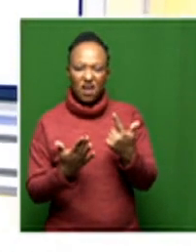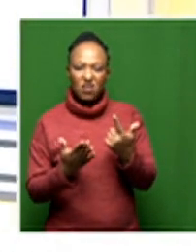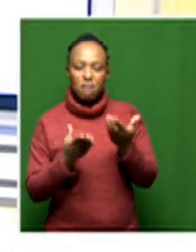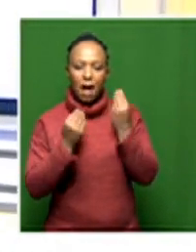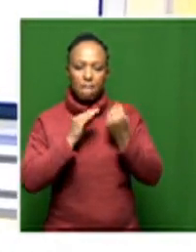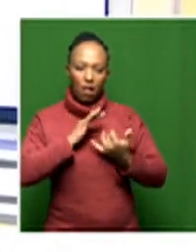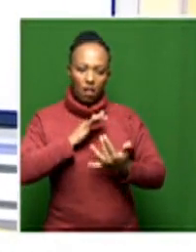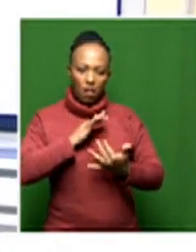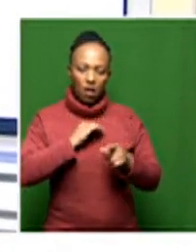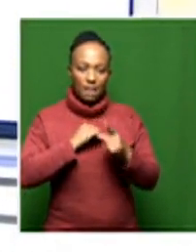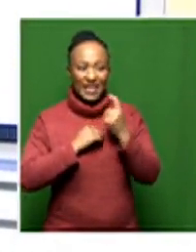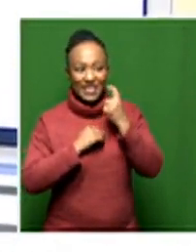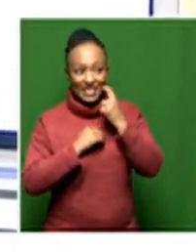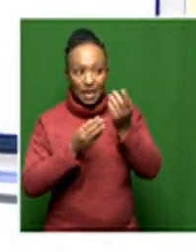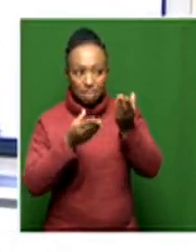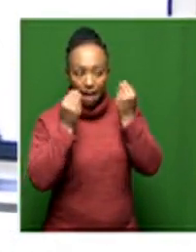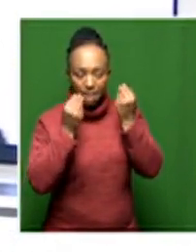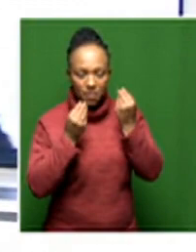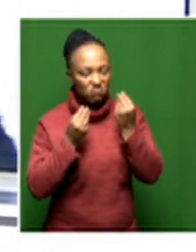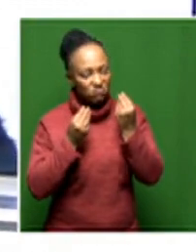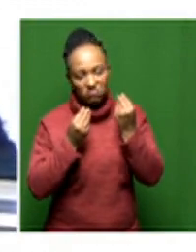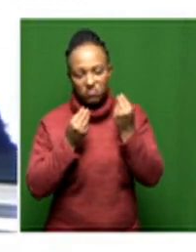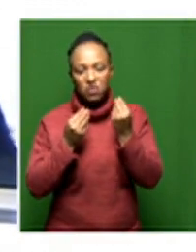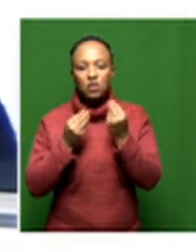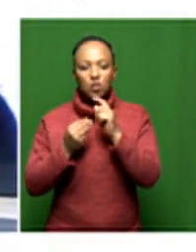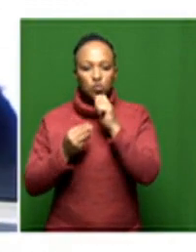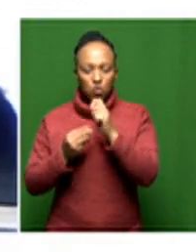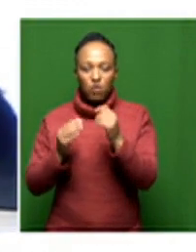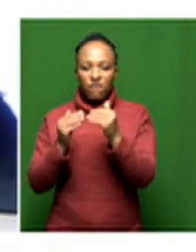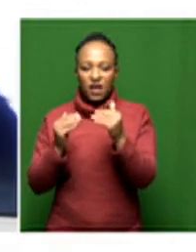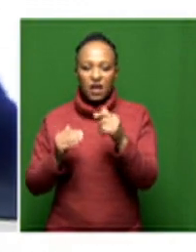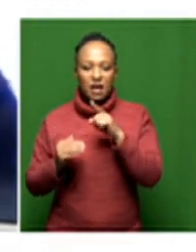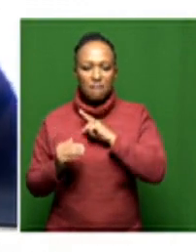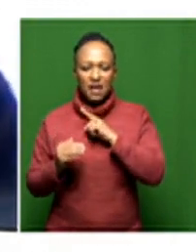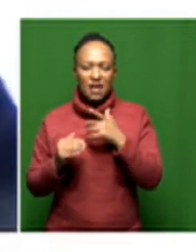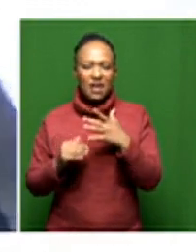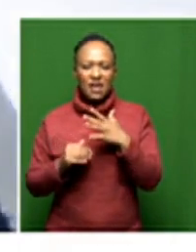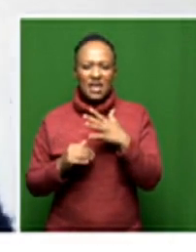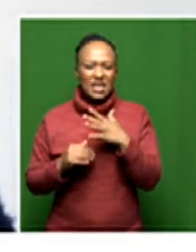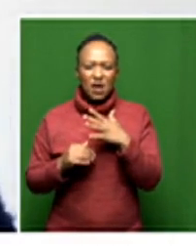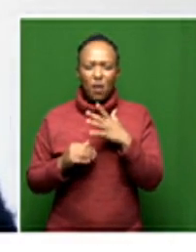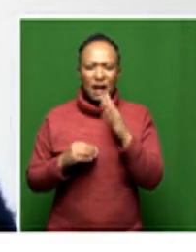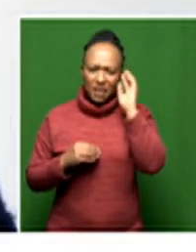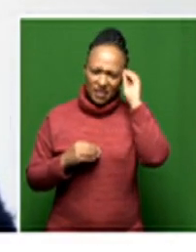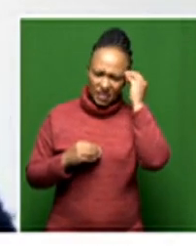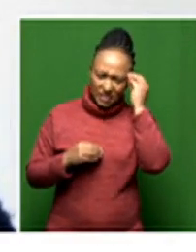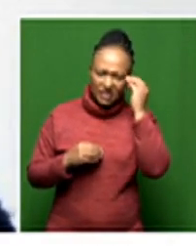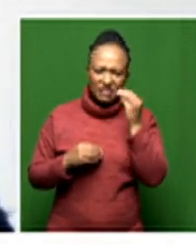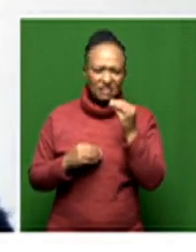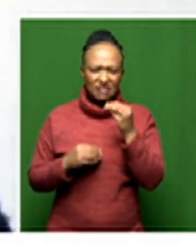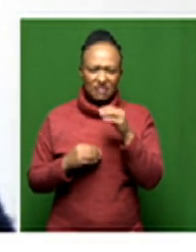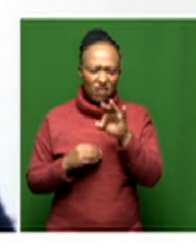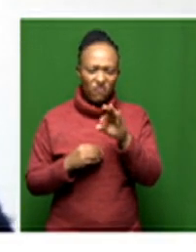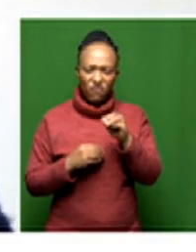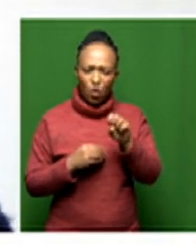easy to get you um and to be fair i was not interested in fossils i had to go through so much